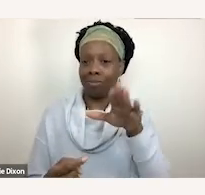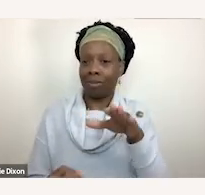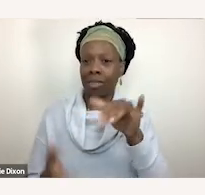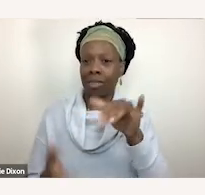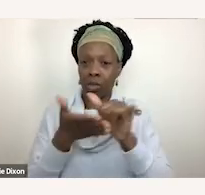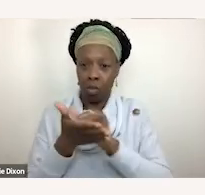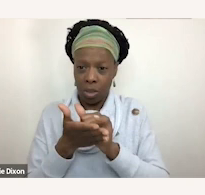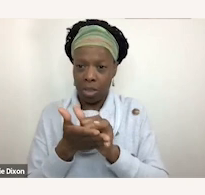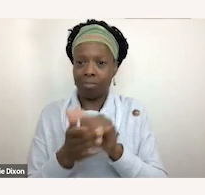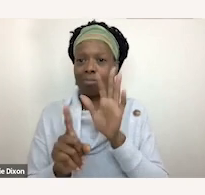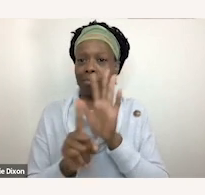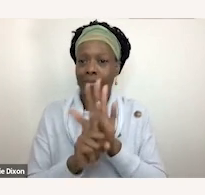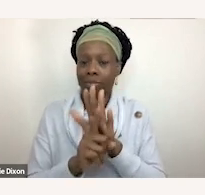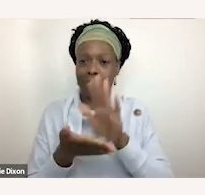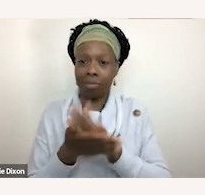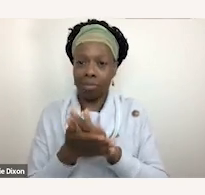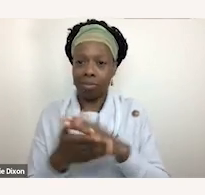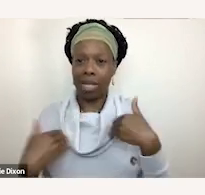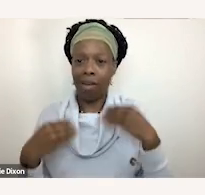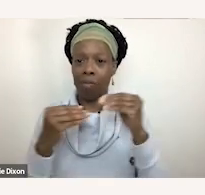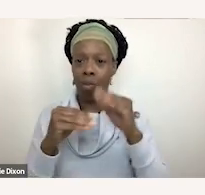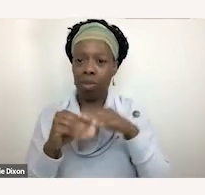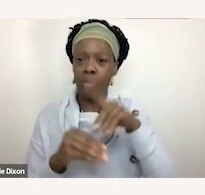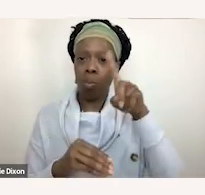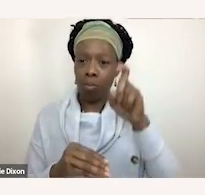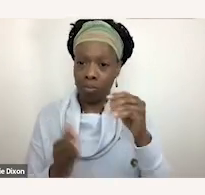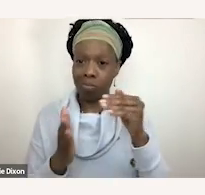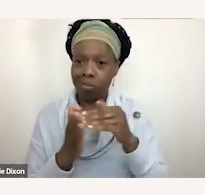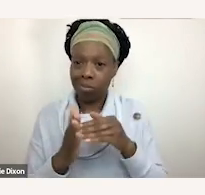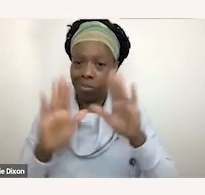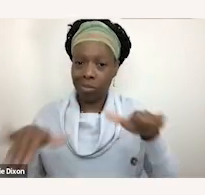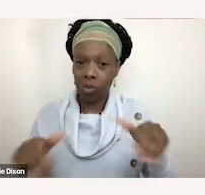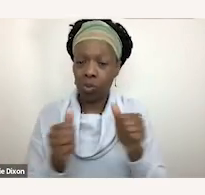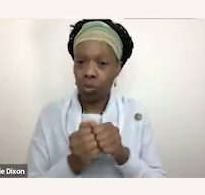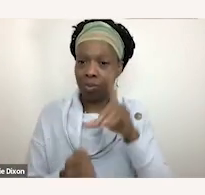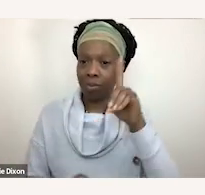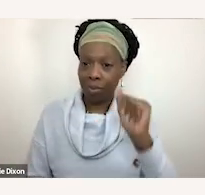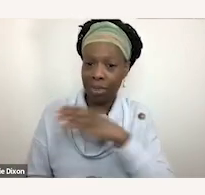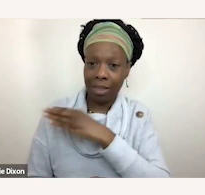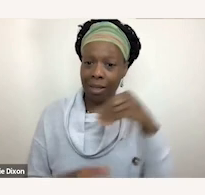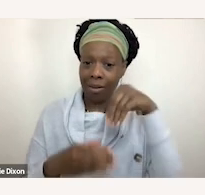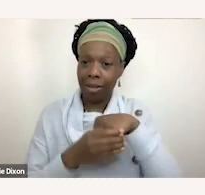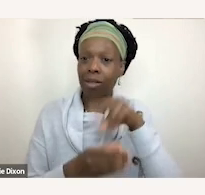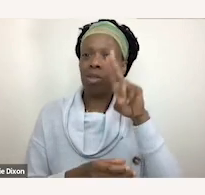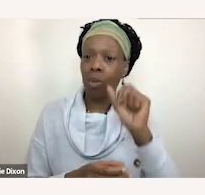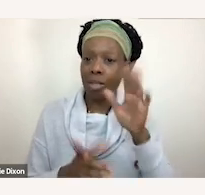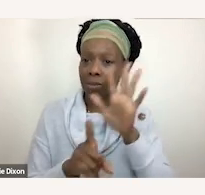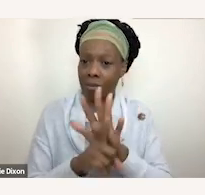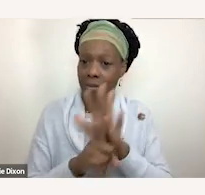York City public schools, there is over 100,000 students with disabilities. And actually, in US public schools, there's more